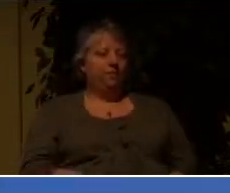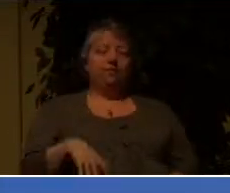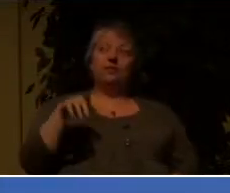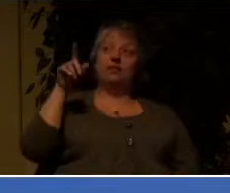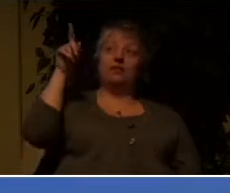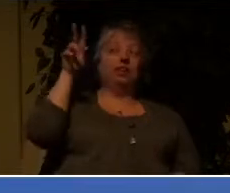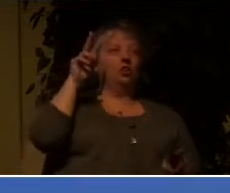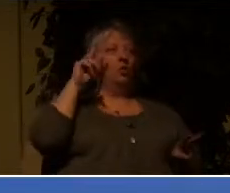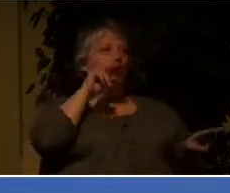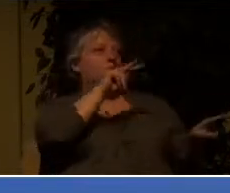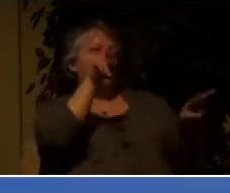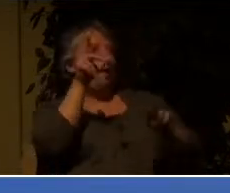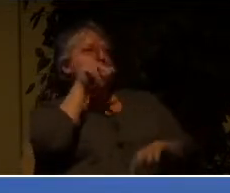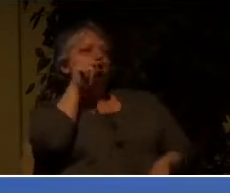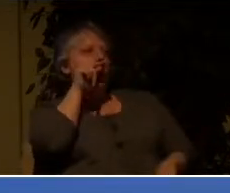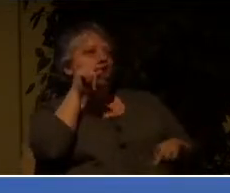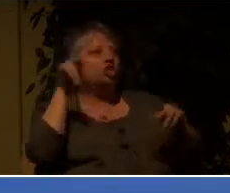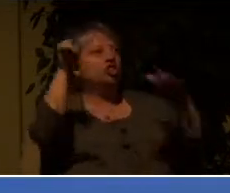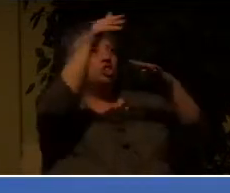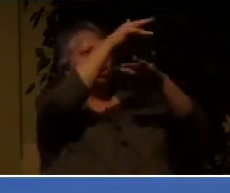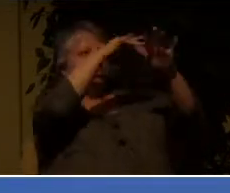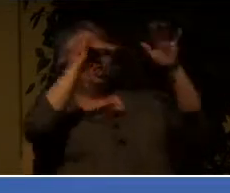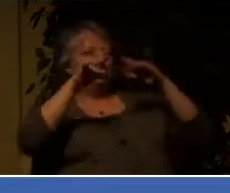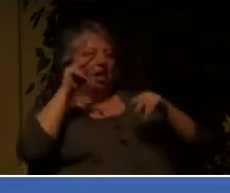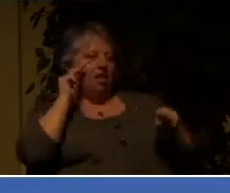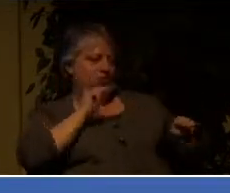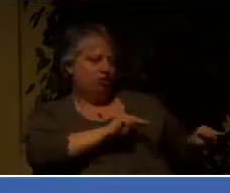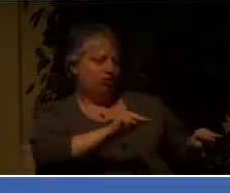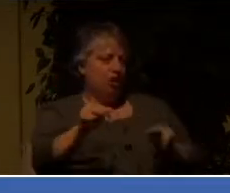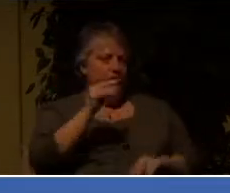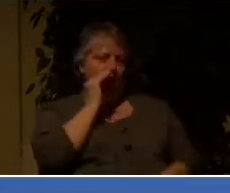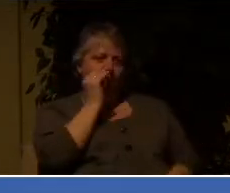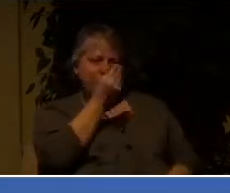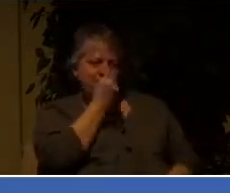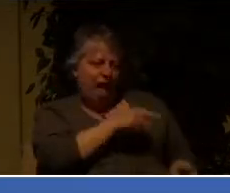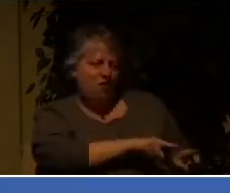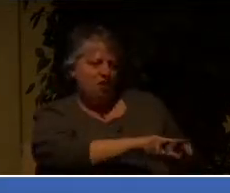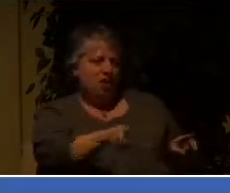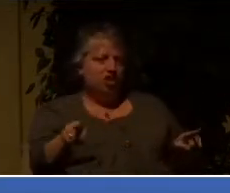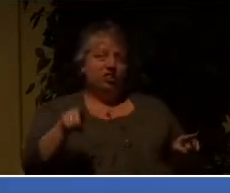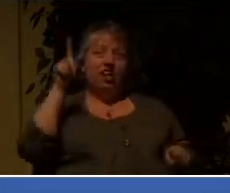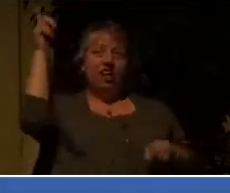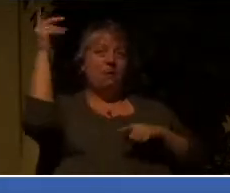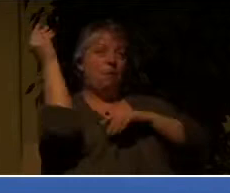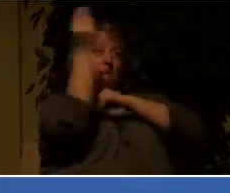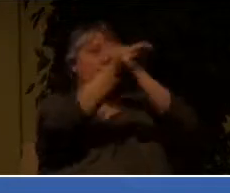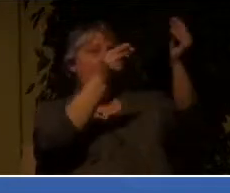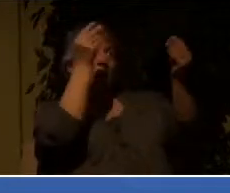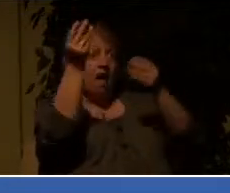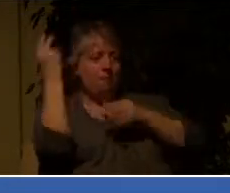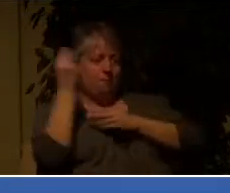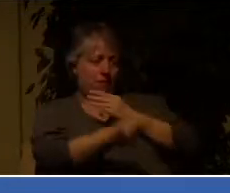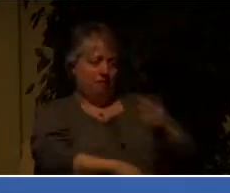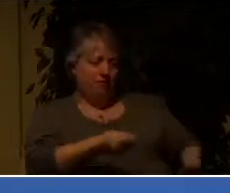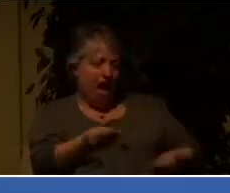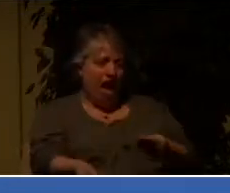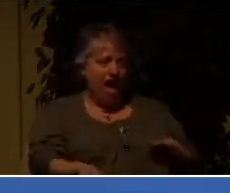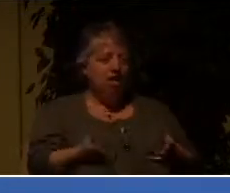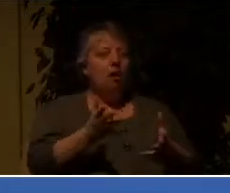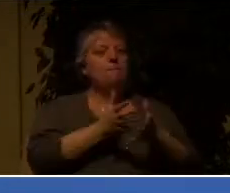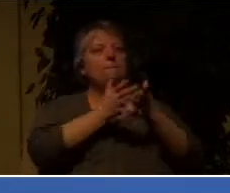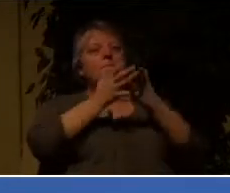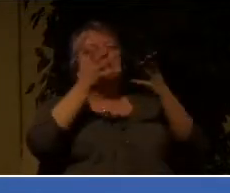the air and the lilies of the field. If God provides for them, would he not much more provide you who are his